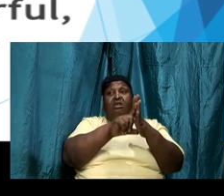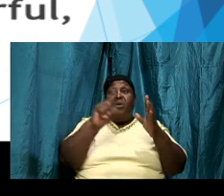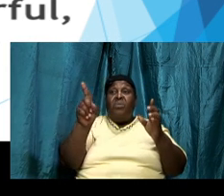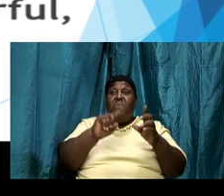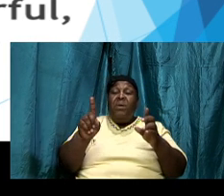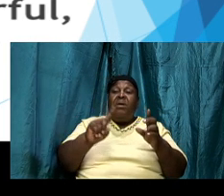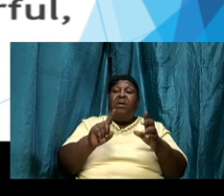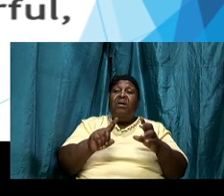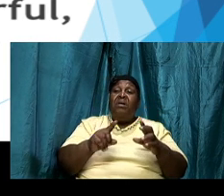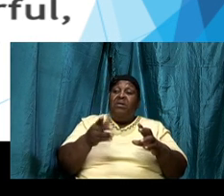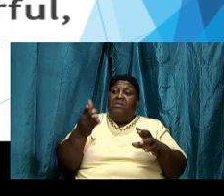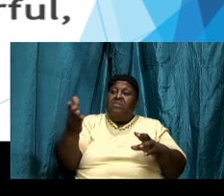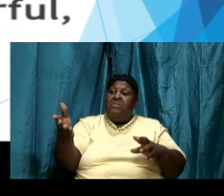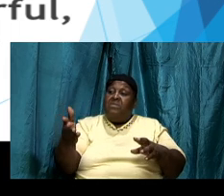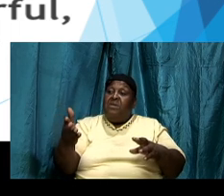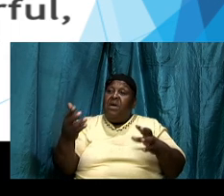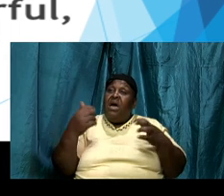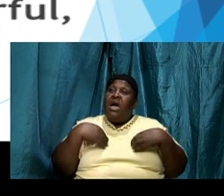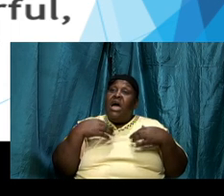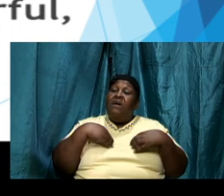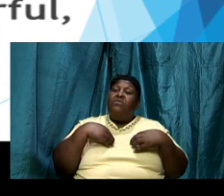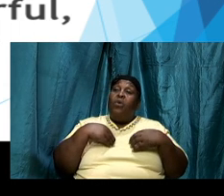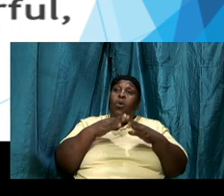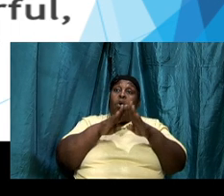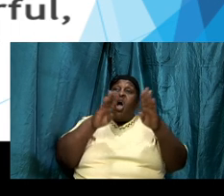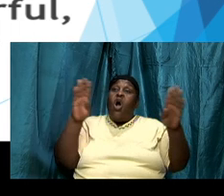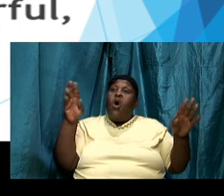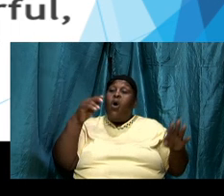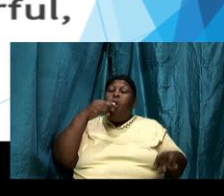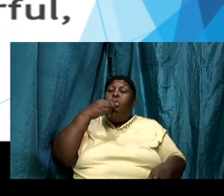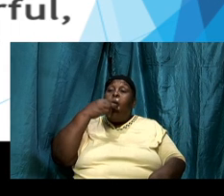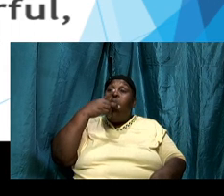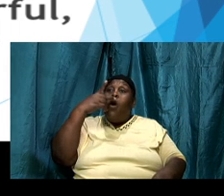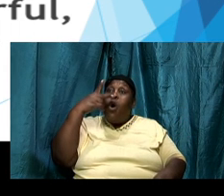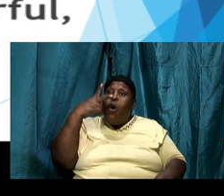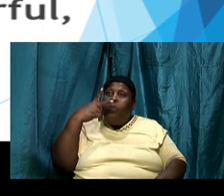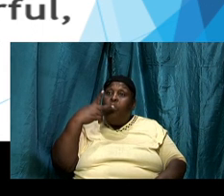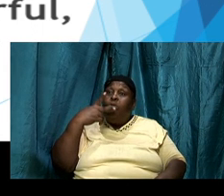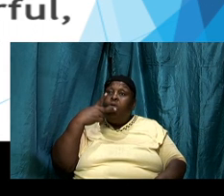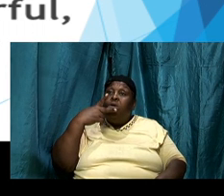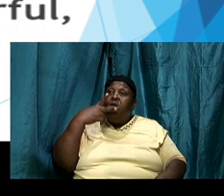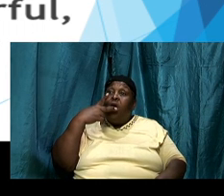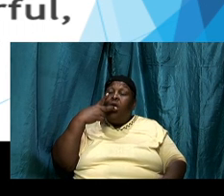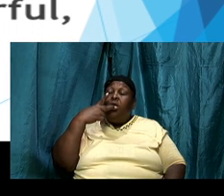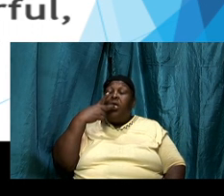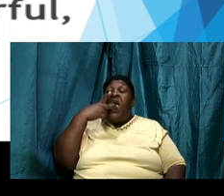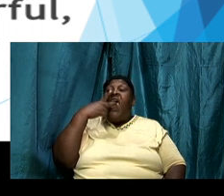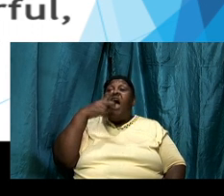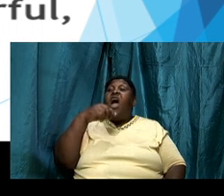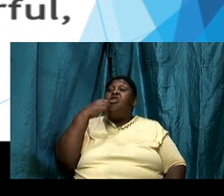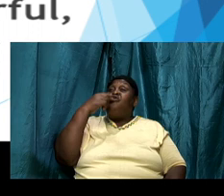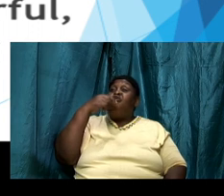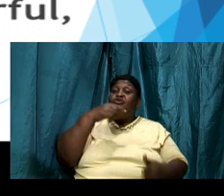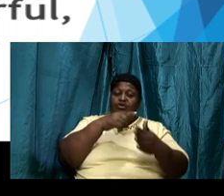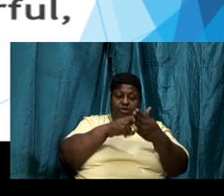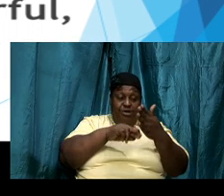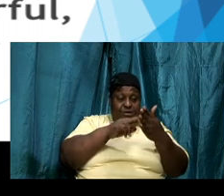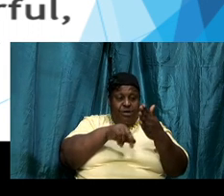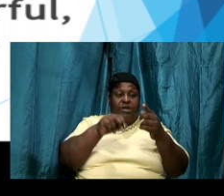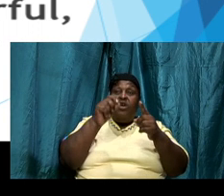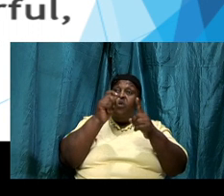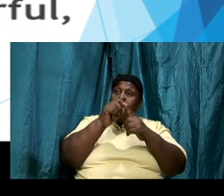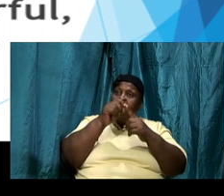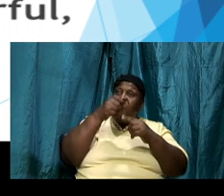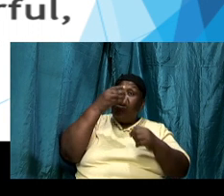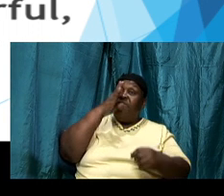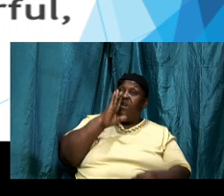to literally speak read the word audibly so reading where